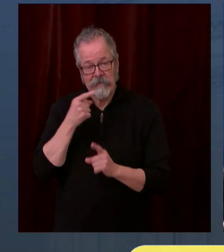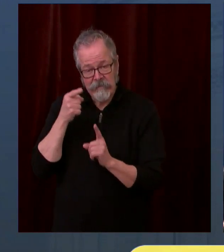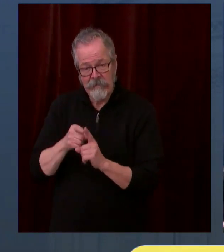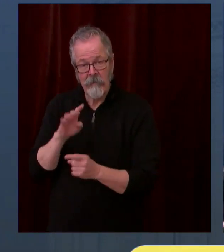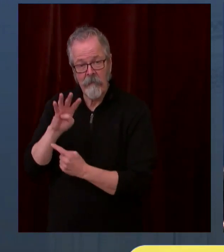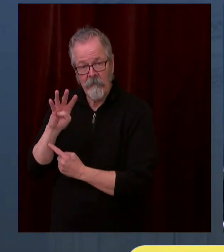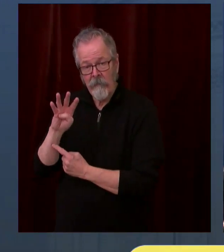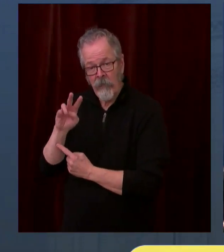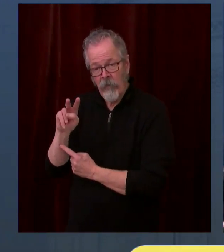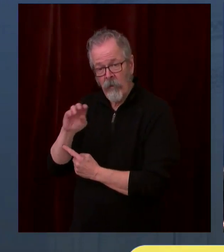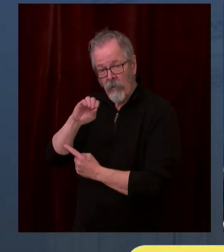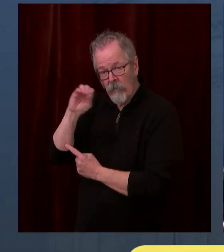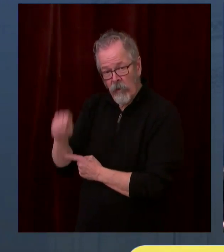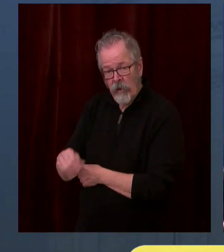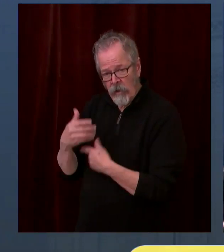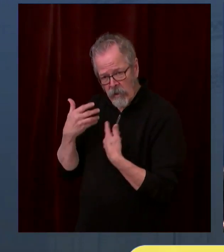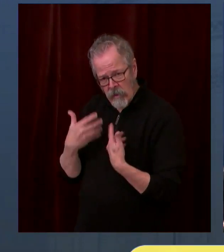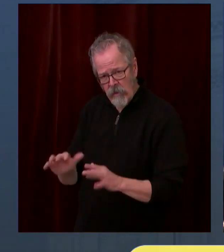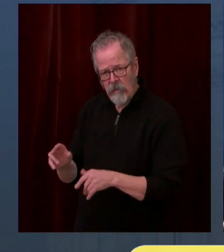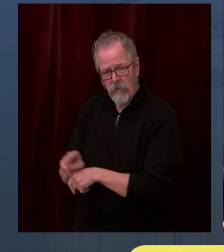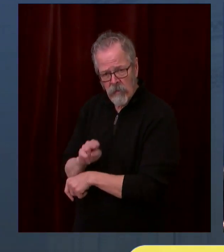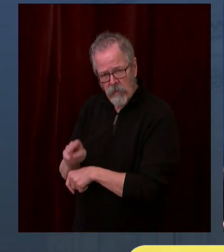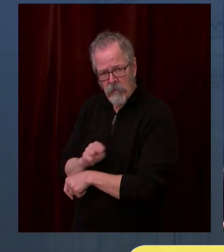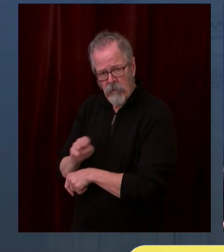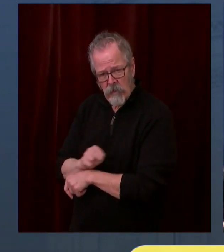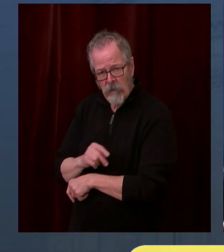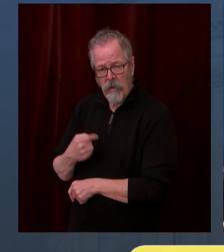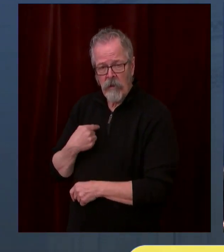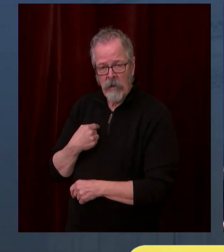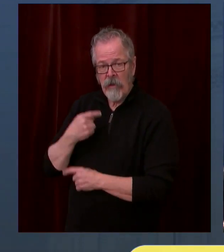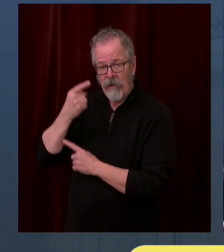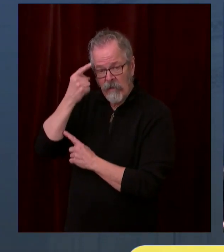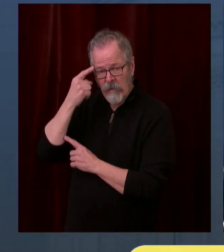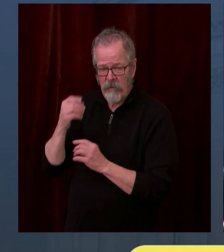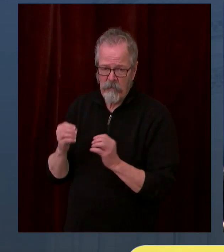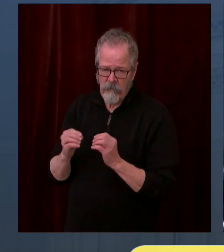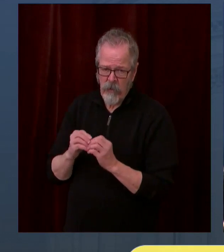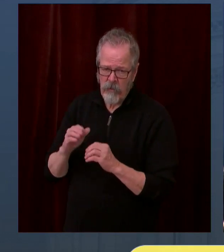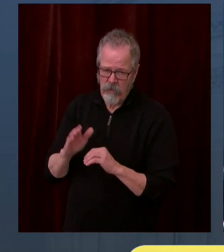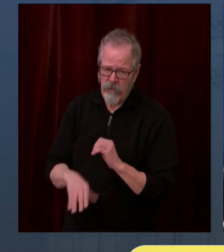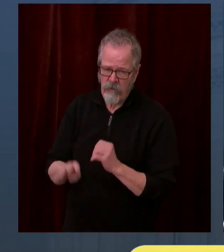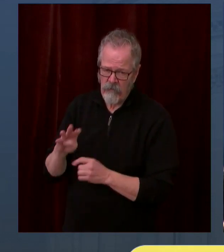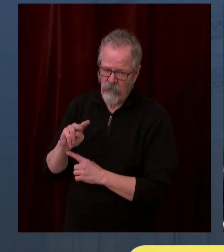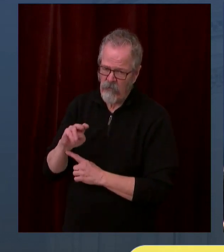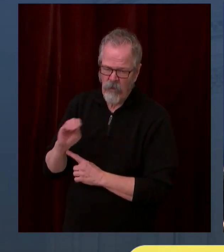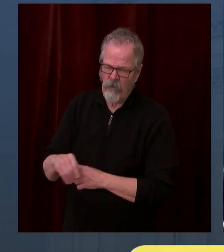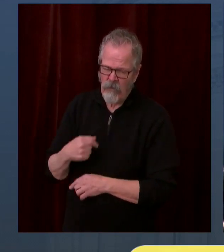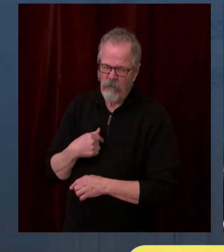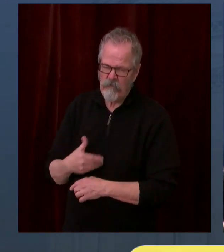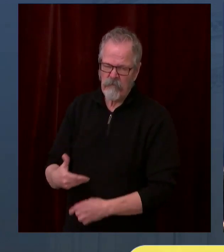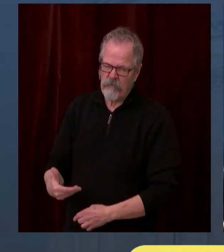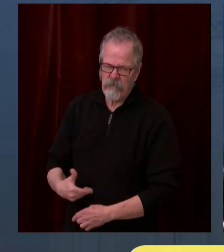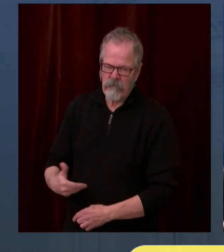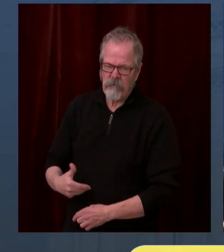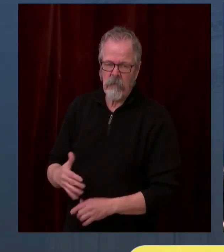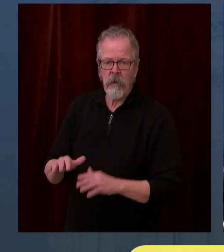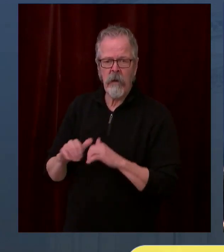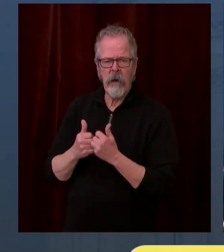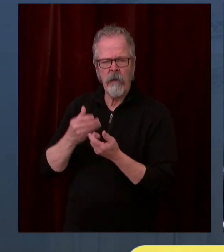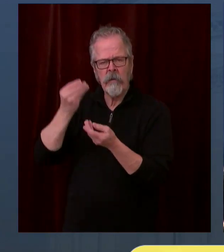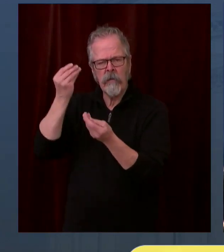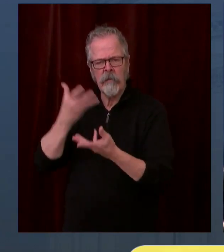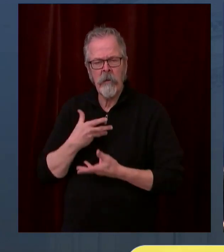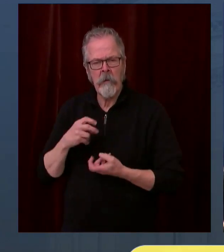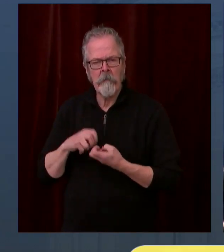to make it more efficient. I'm very convinced our numbers will improve, frankly, dramatically, once we actually have people on a